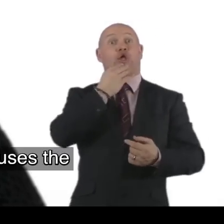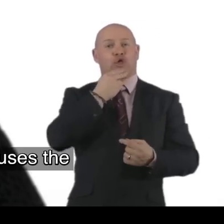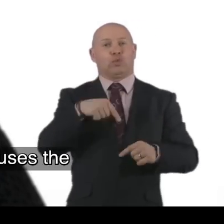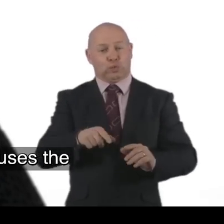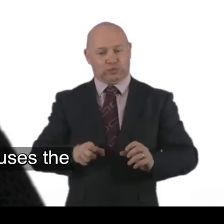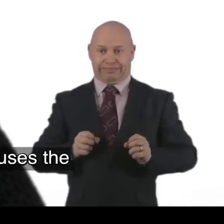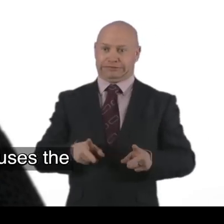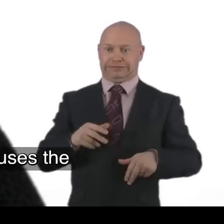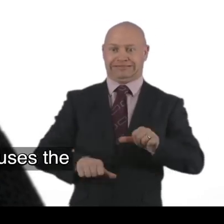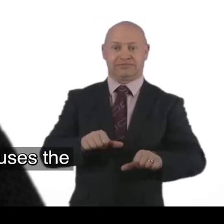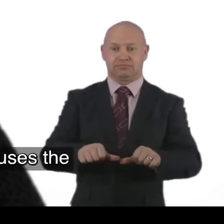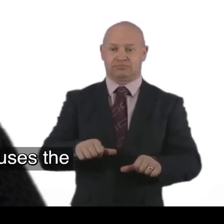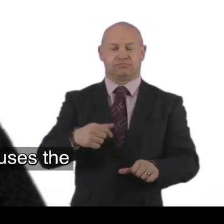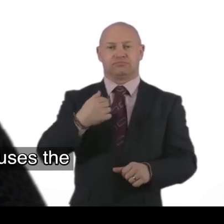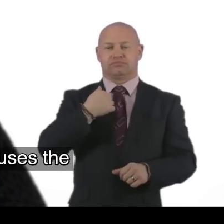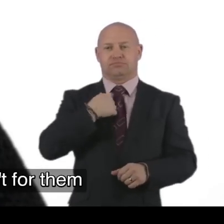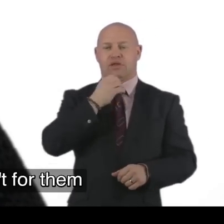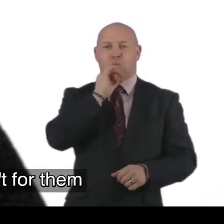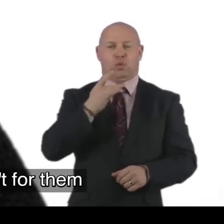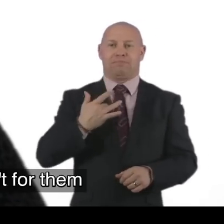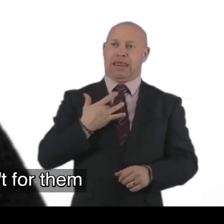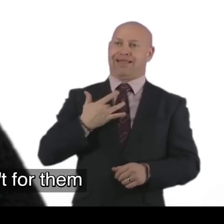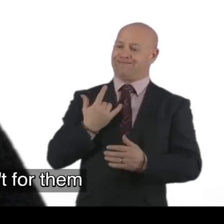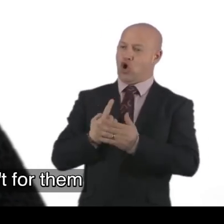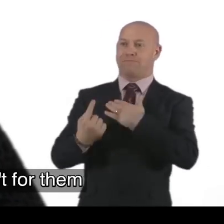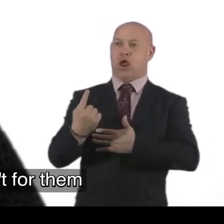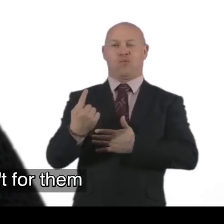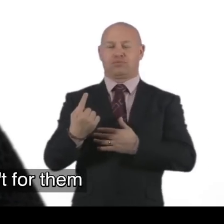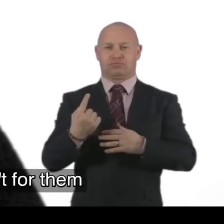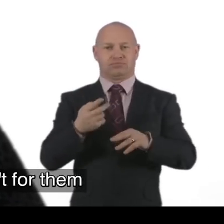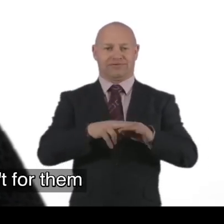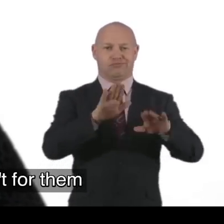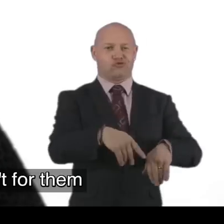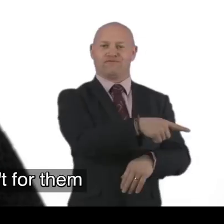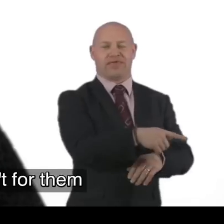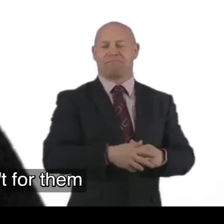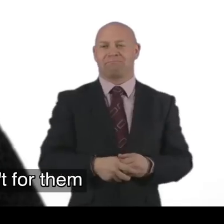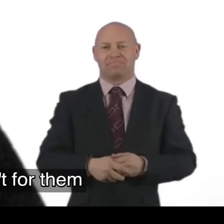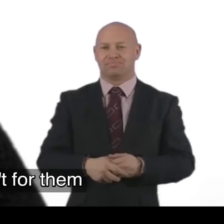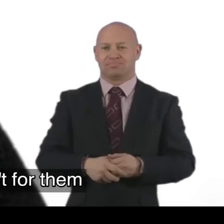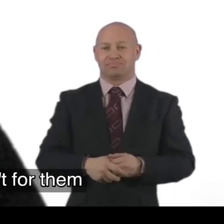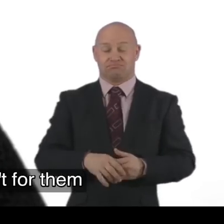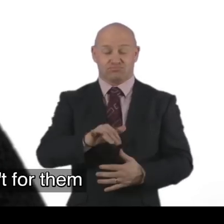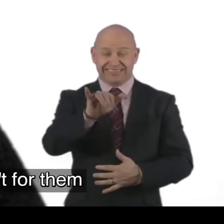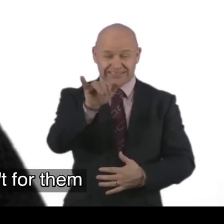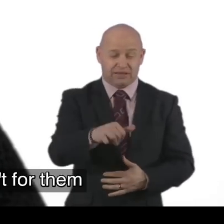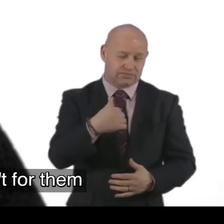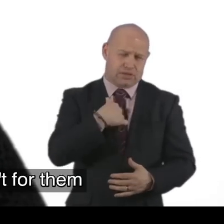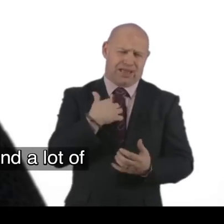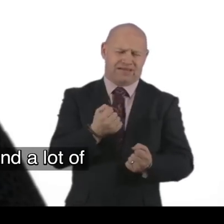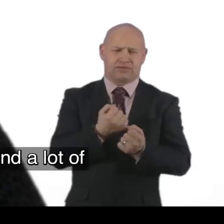As a person that uses the system. I would not be living independently. If it wasn't for them. Because.